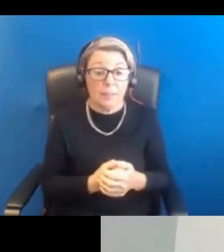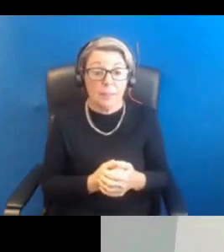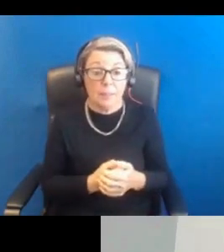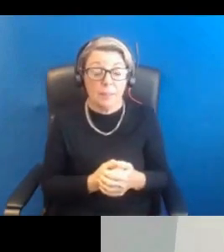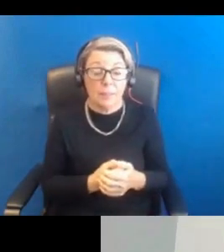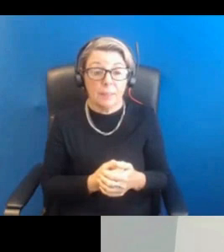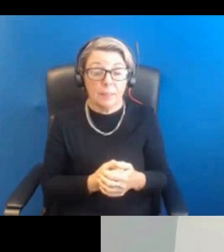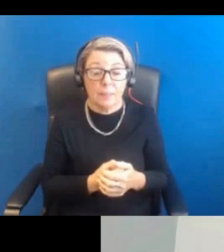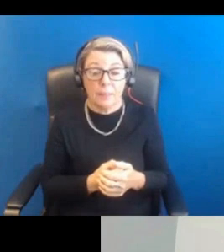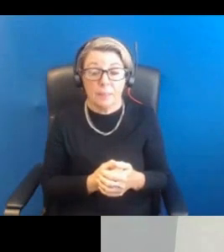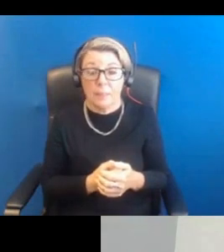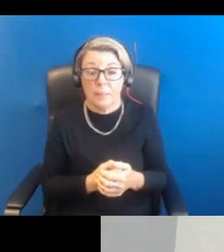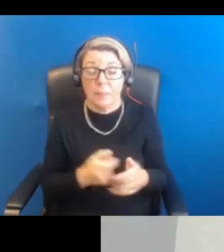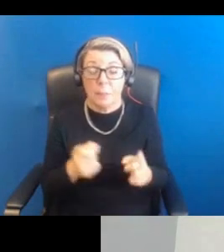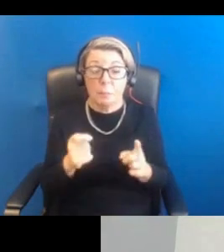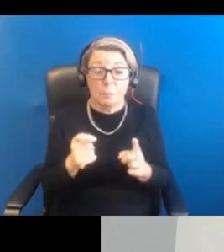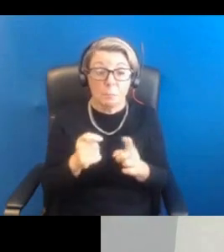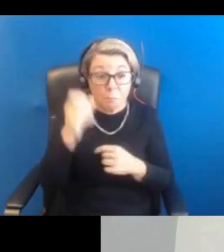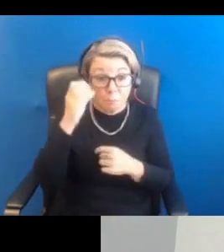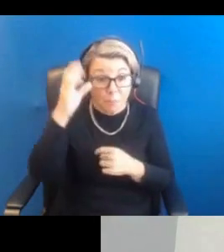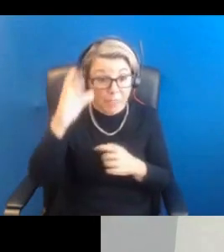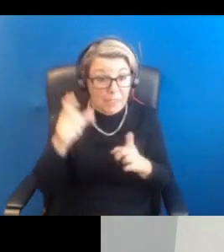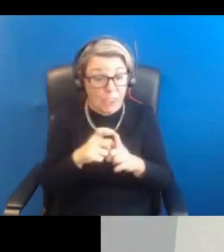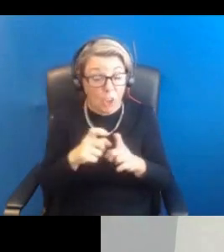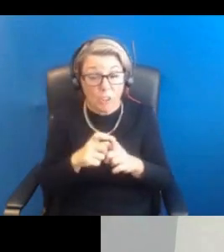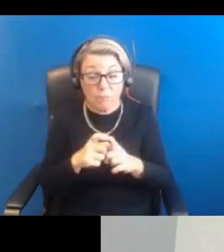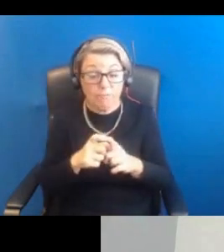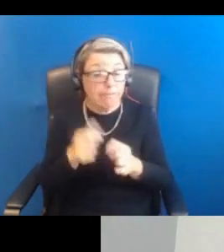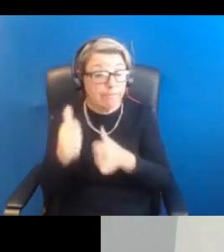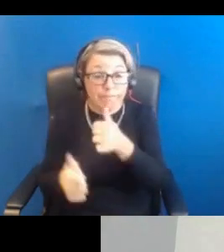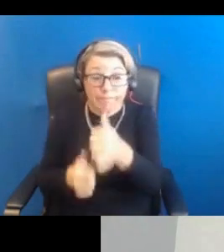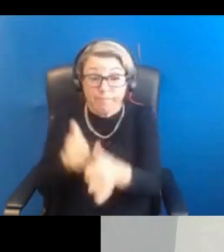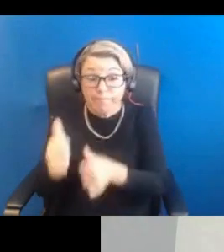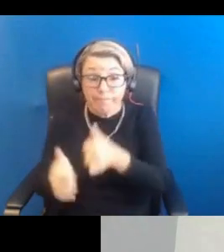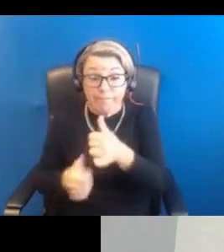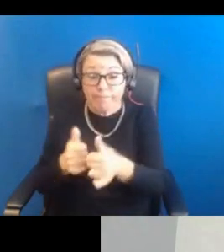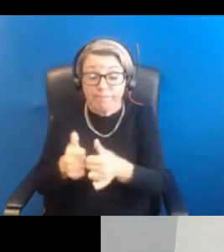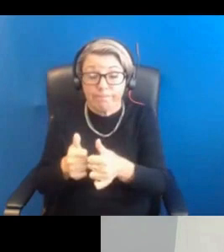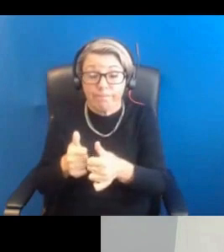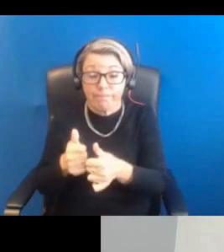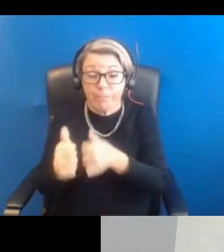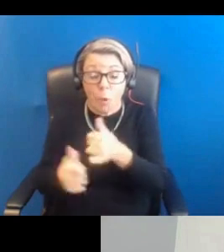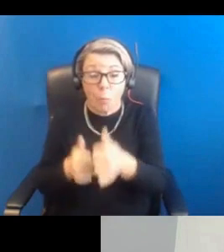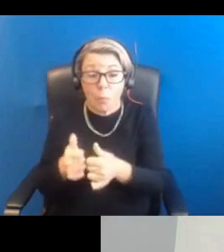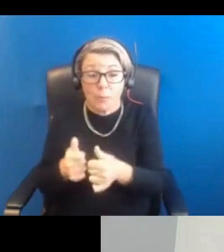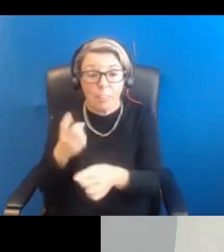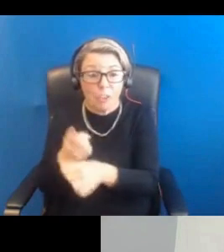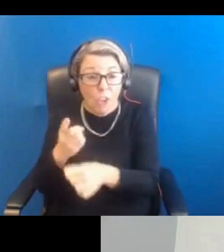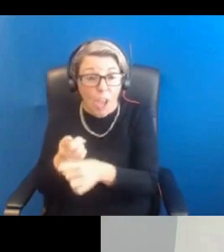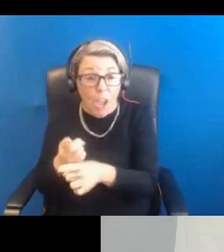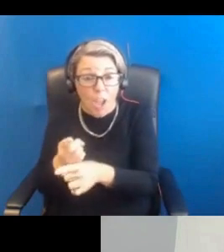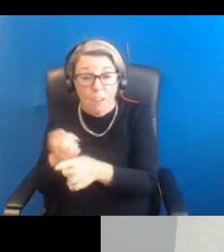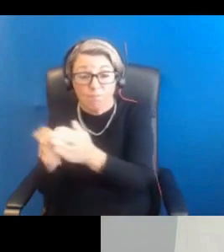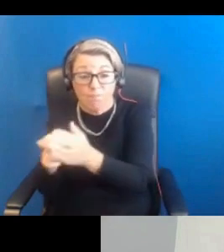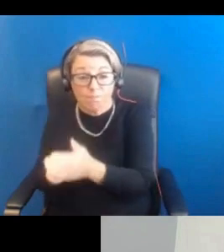Professor Duncan, I see, you know, huge compliments in the chat about how you've